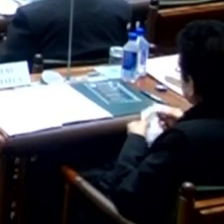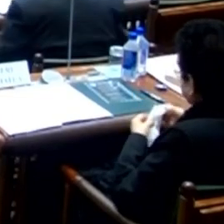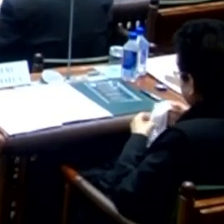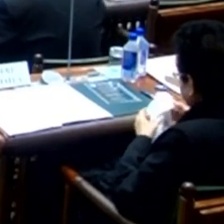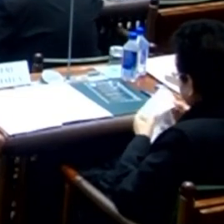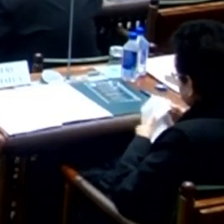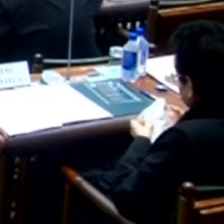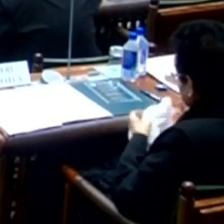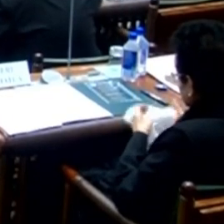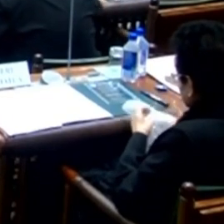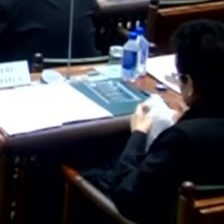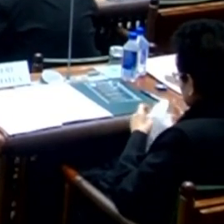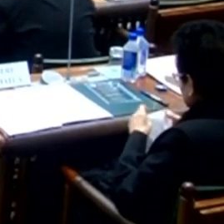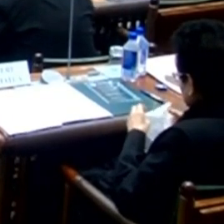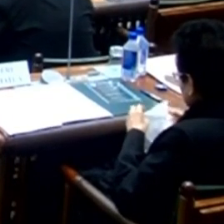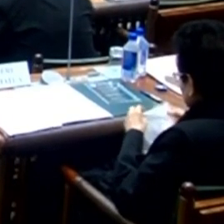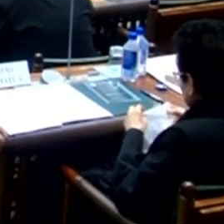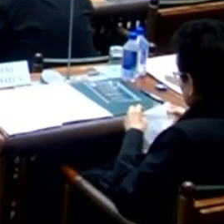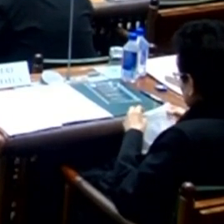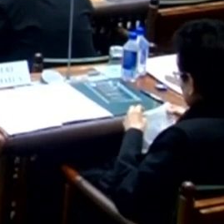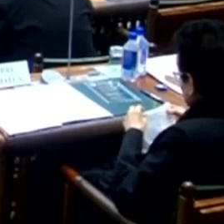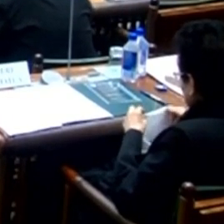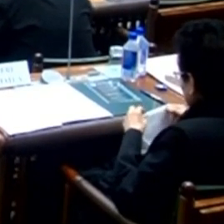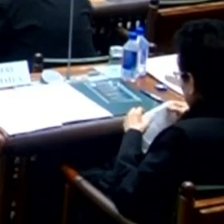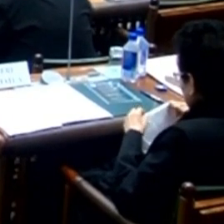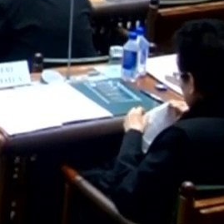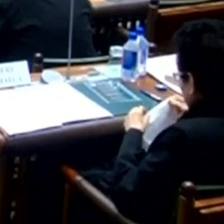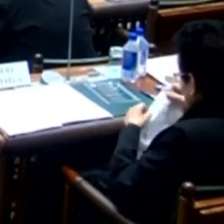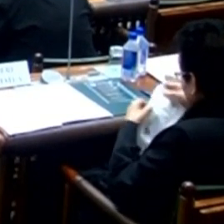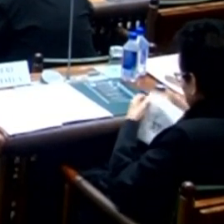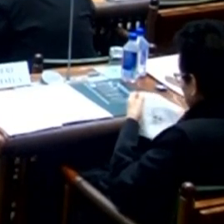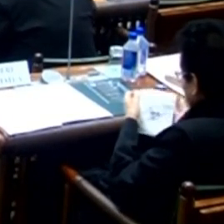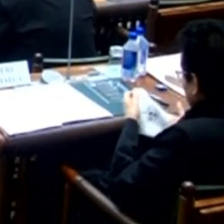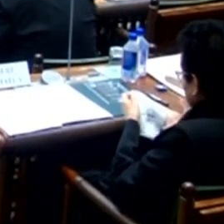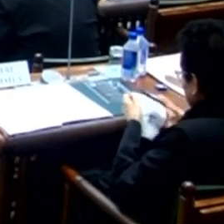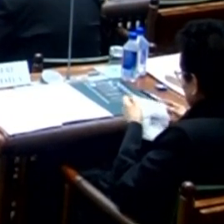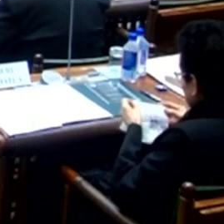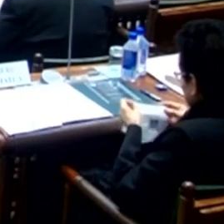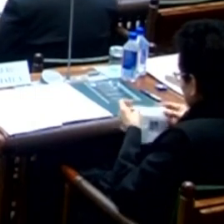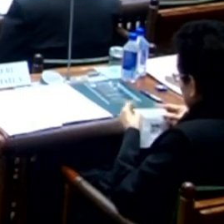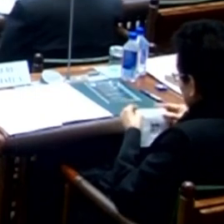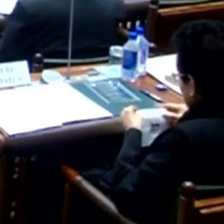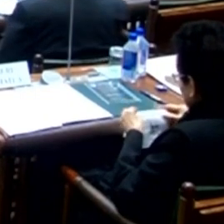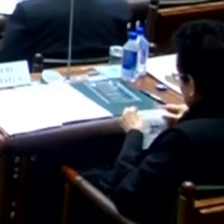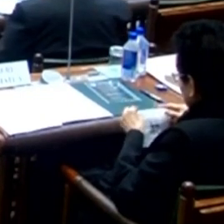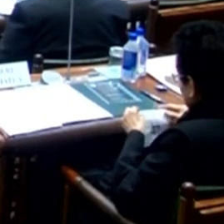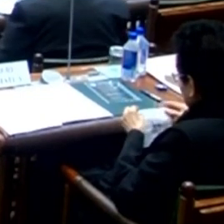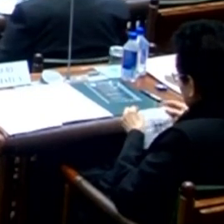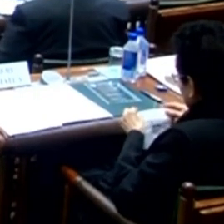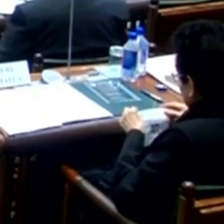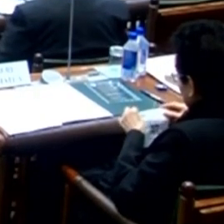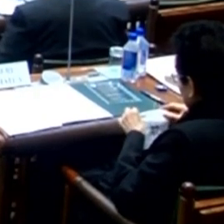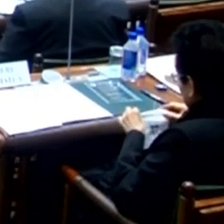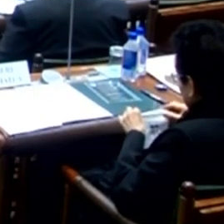Next speaker, you have the floor, ma'am.